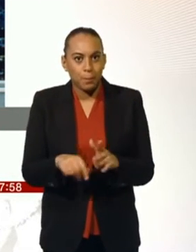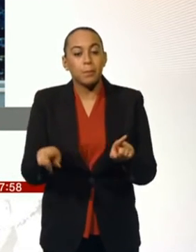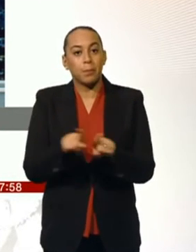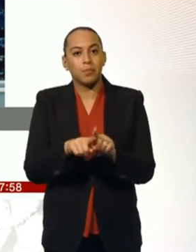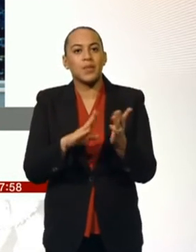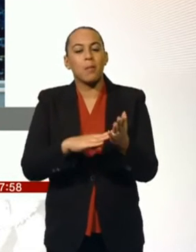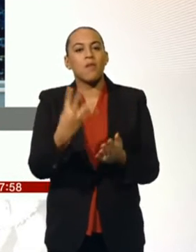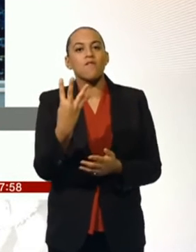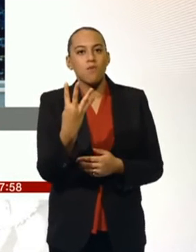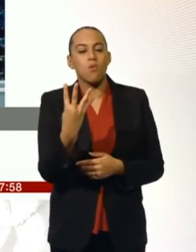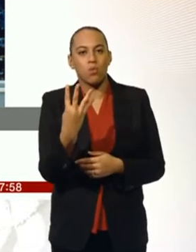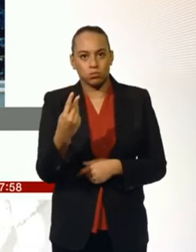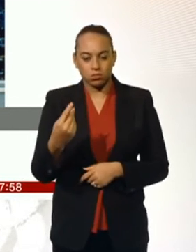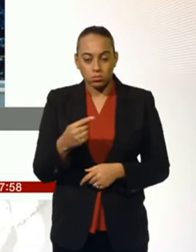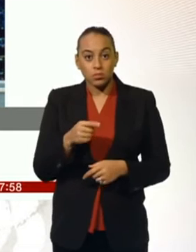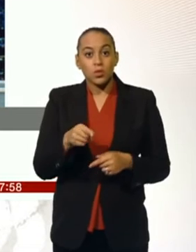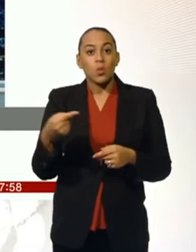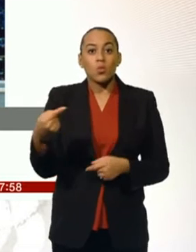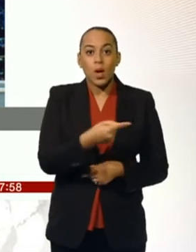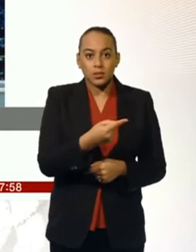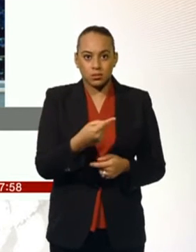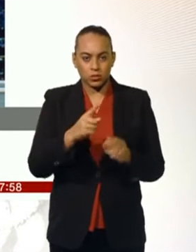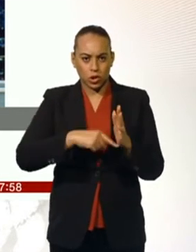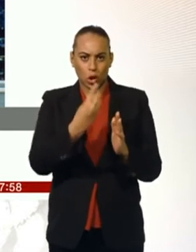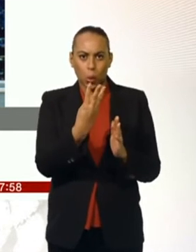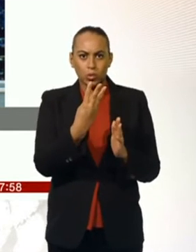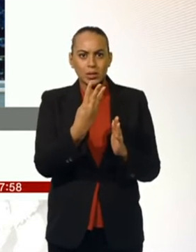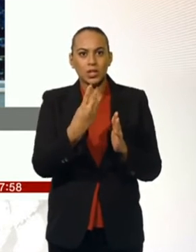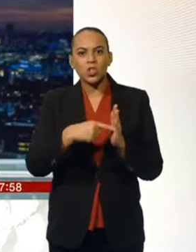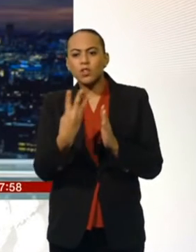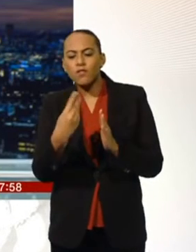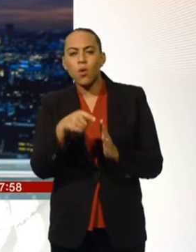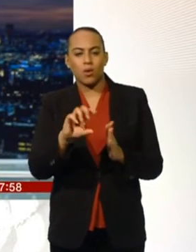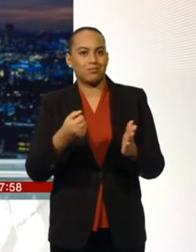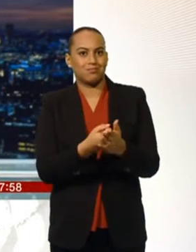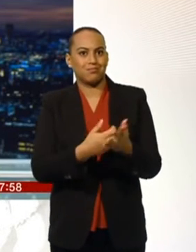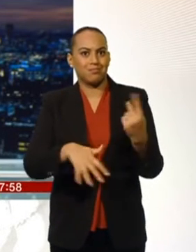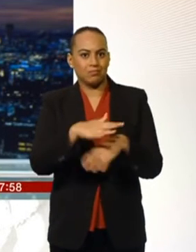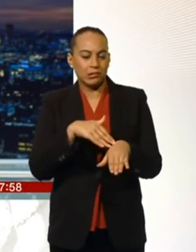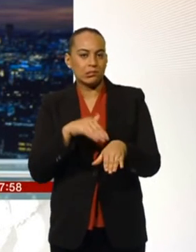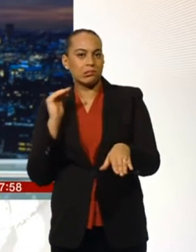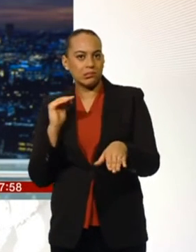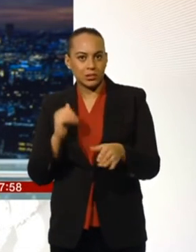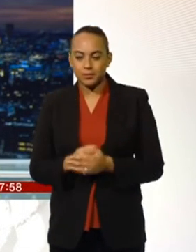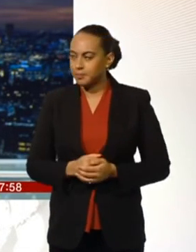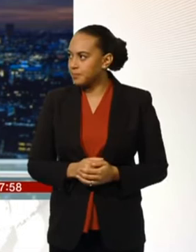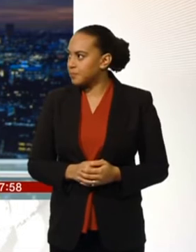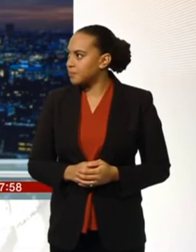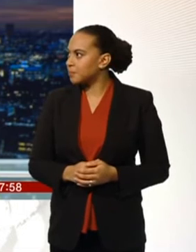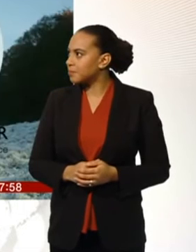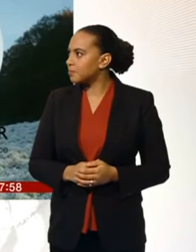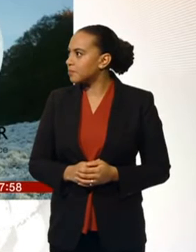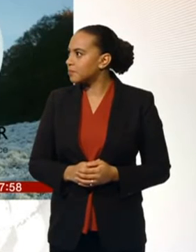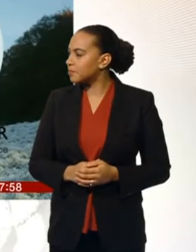on the M4 from junction 3 towards junction 4 following an accident. Now let's get a check on the weather with Elizabeth Rizzini.